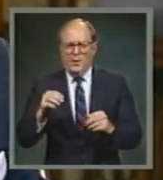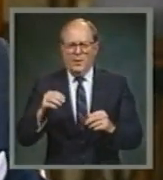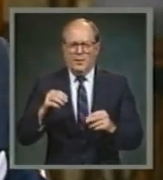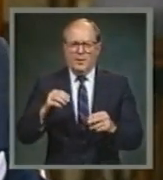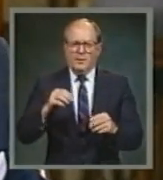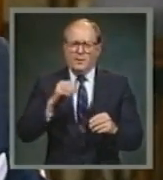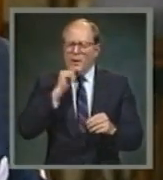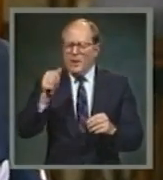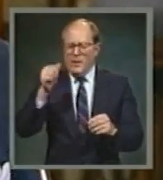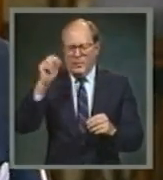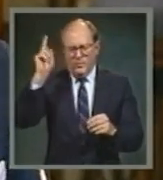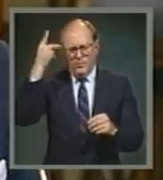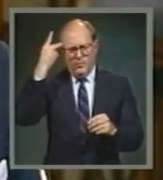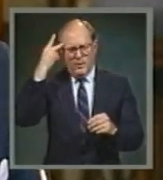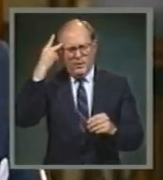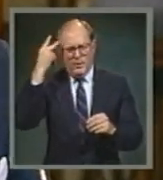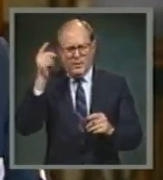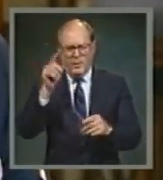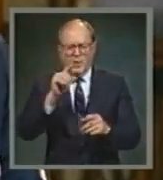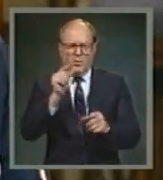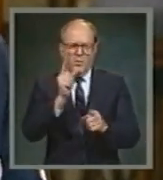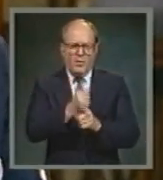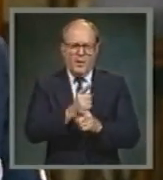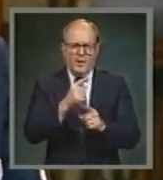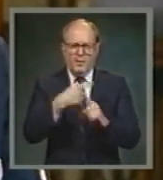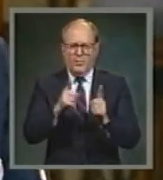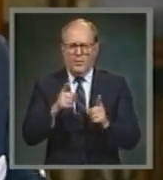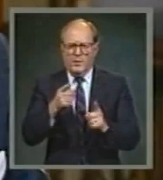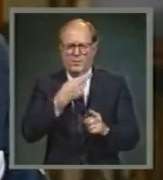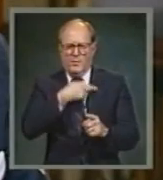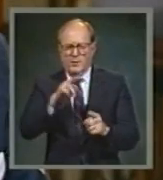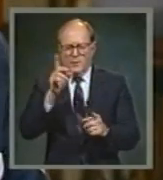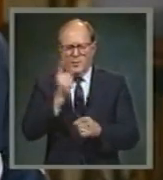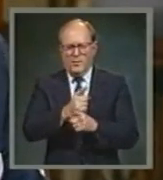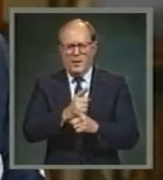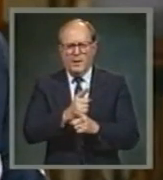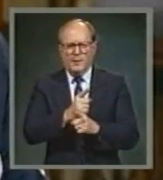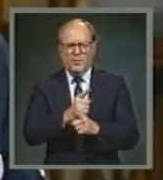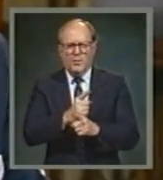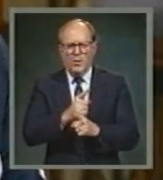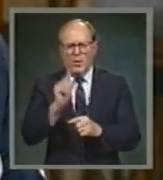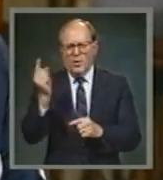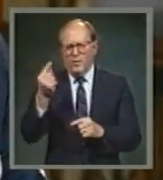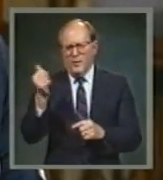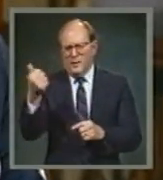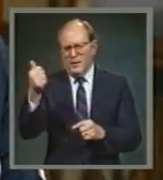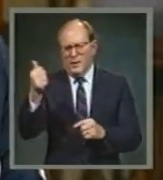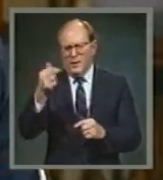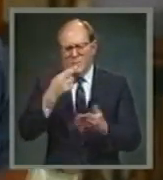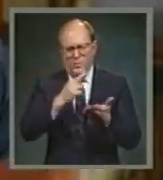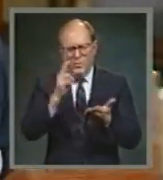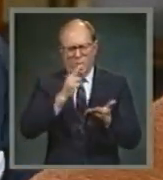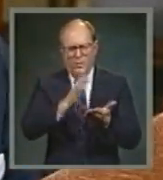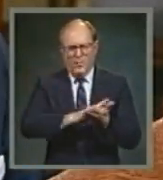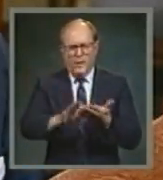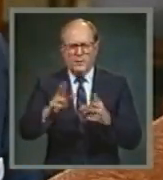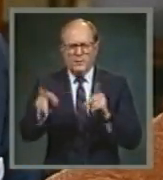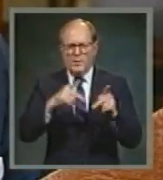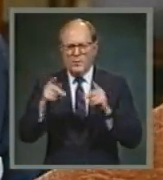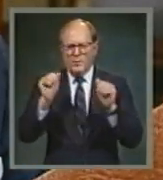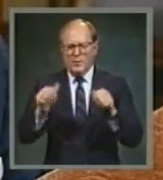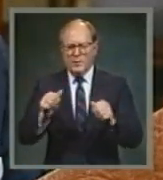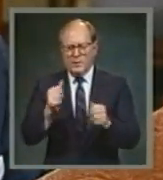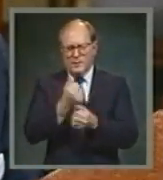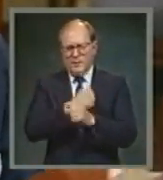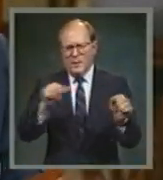the Lord's people has never been in their number, but in their God. Only ten righteous souls could have saved Sodom if they could have